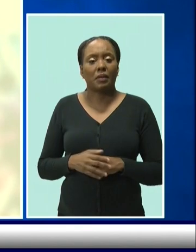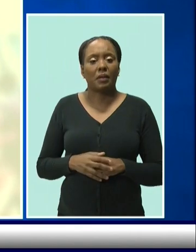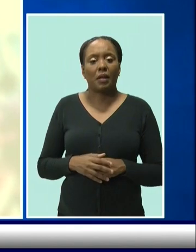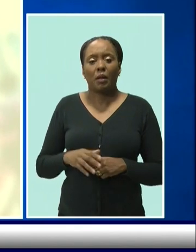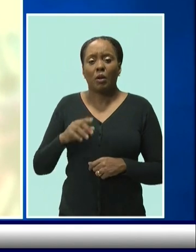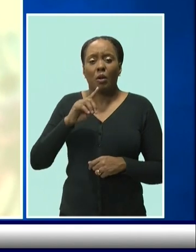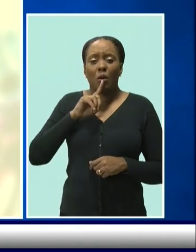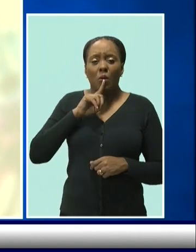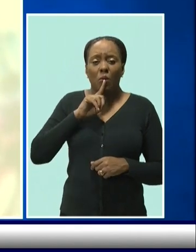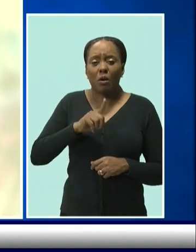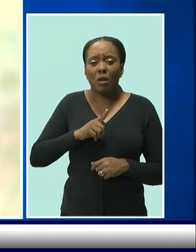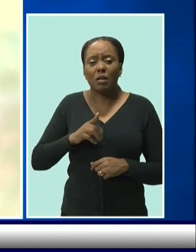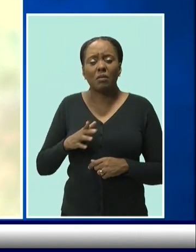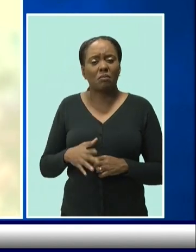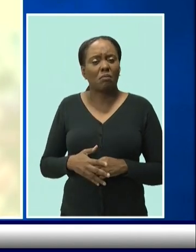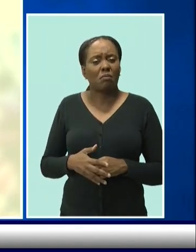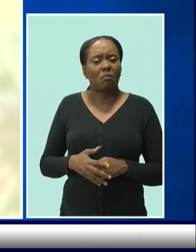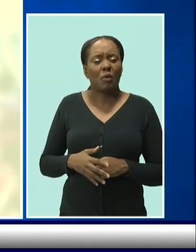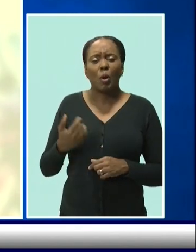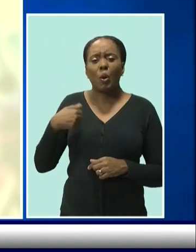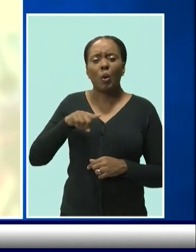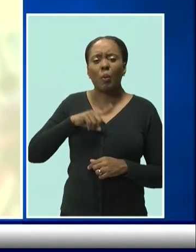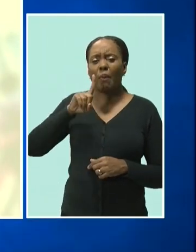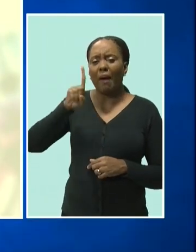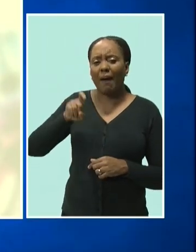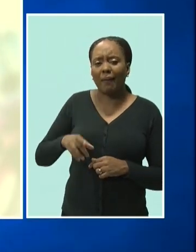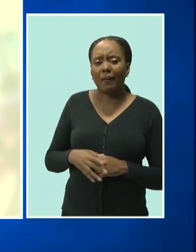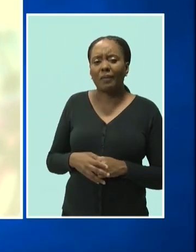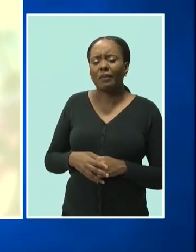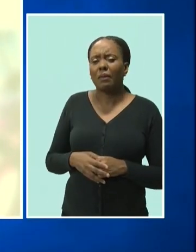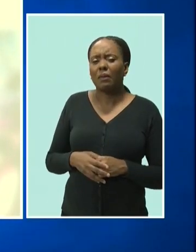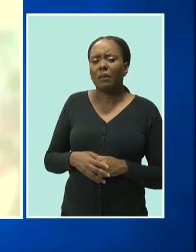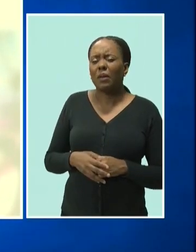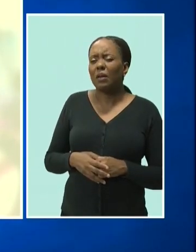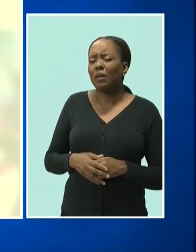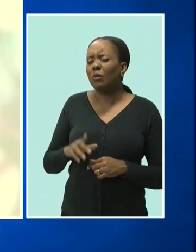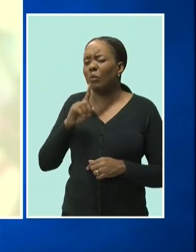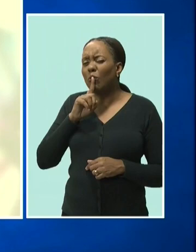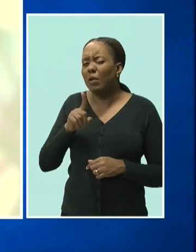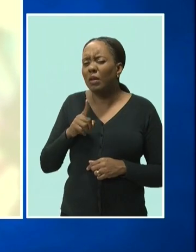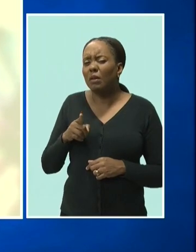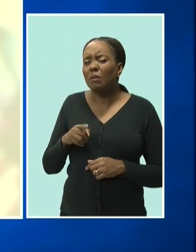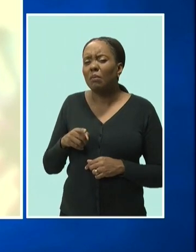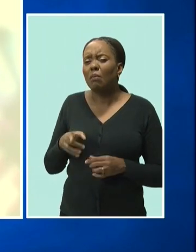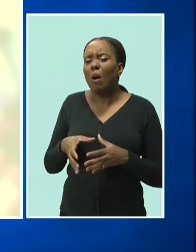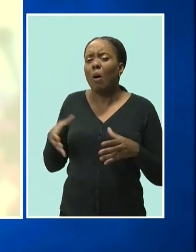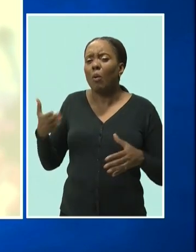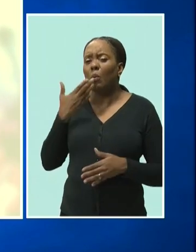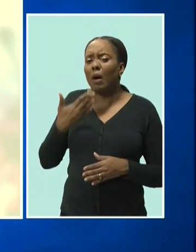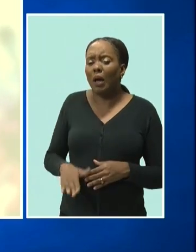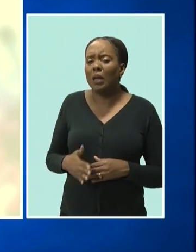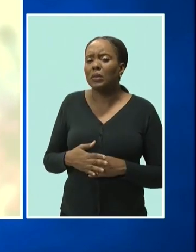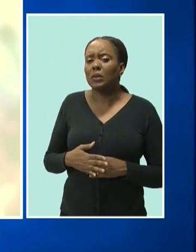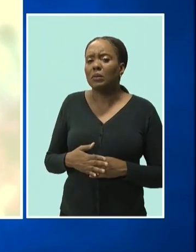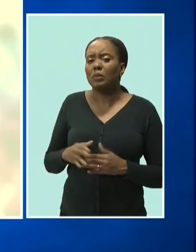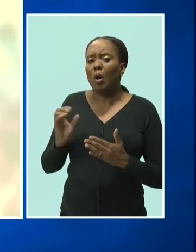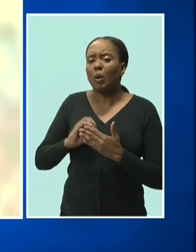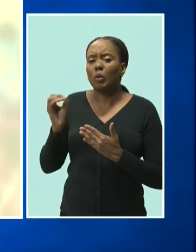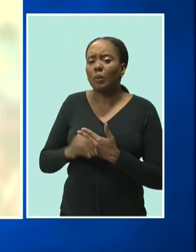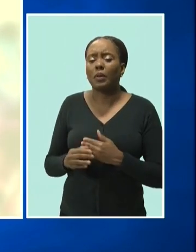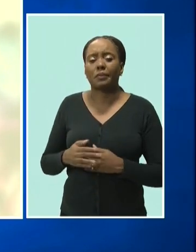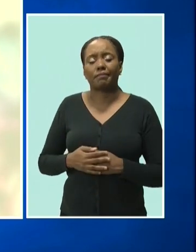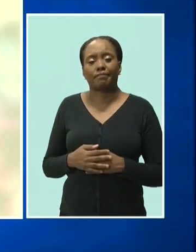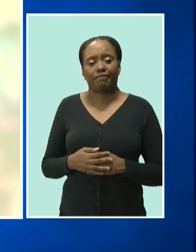since our first case back in March 2020. So the question is, just how bad was it? Listen to this. In the